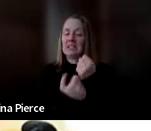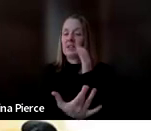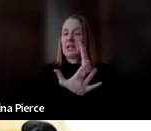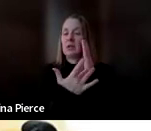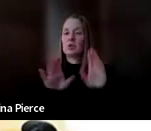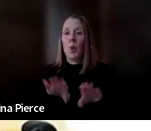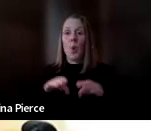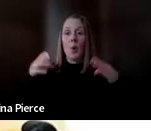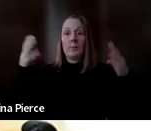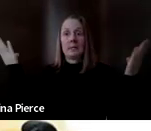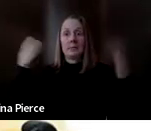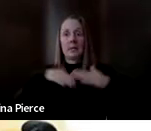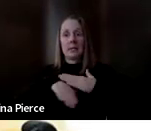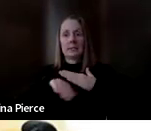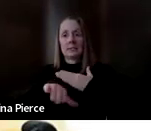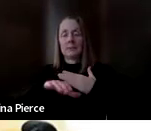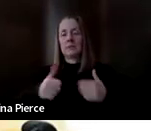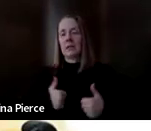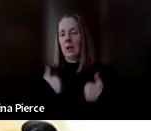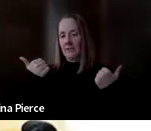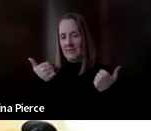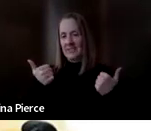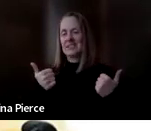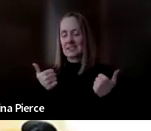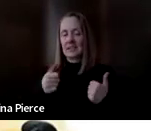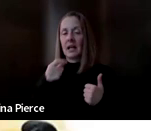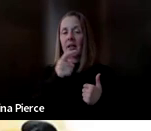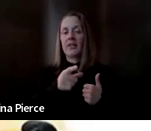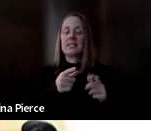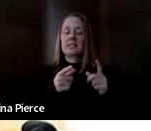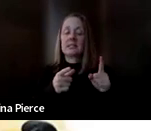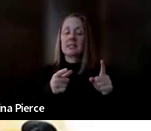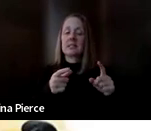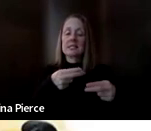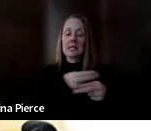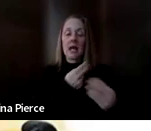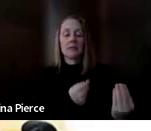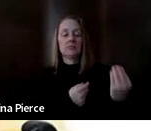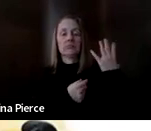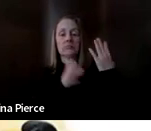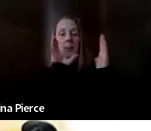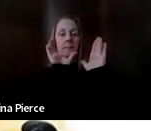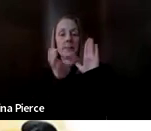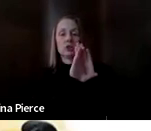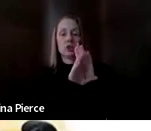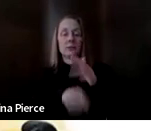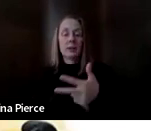possibilities and access in their lives on this slide i have a few different pieces of at there is a